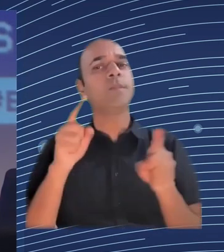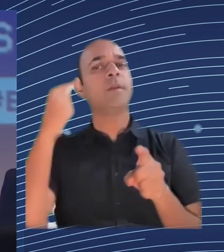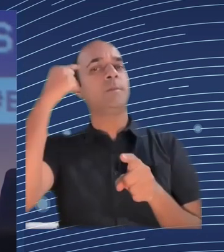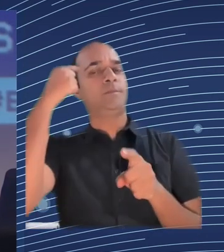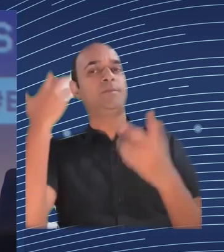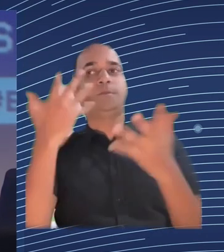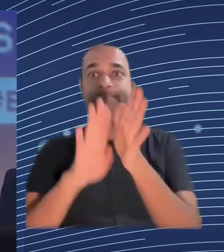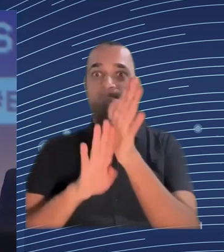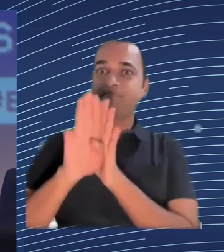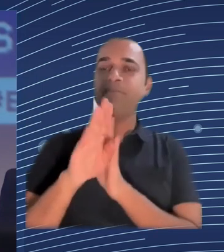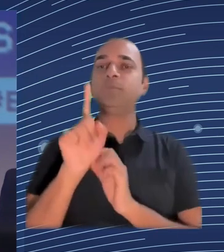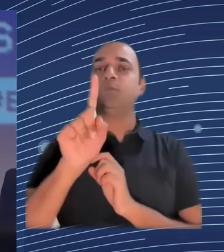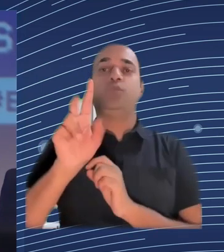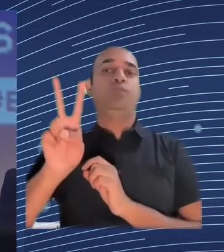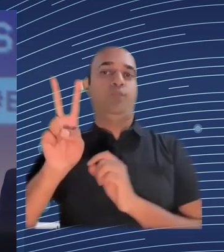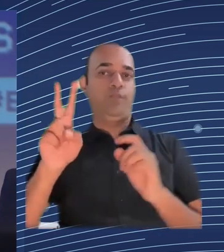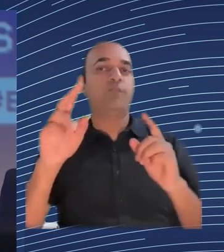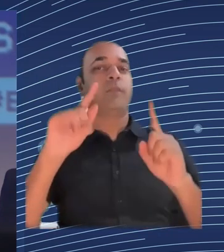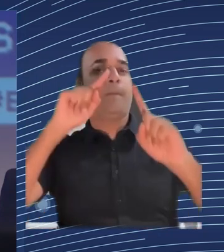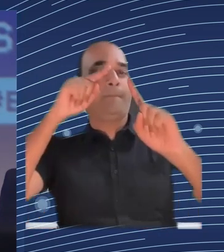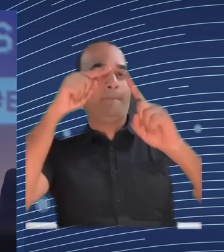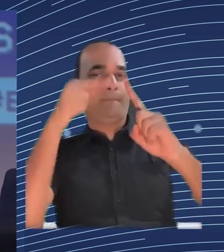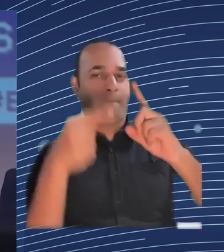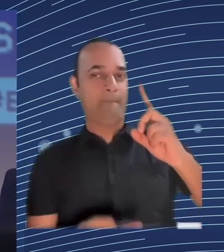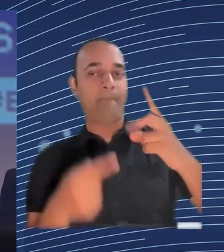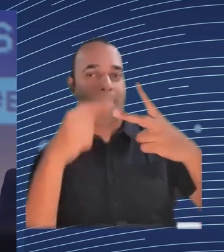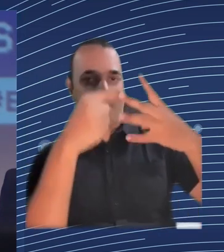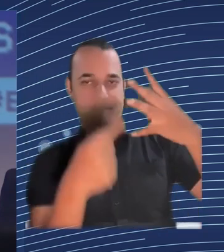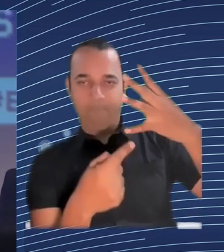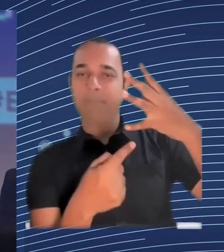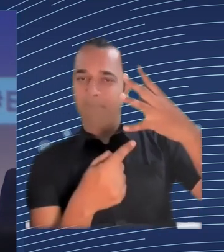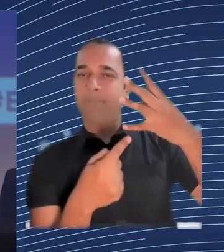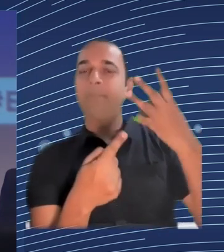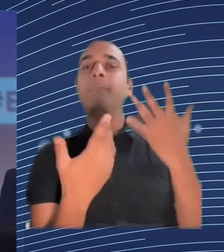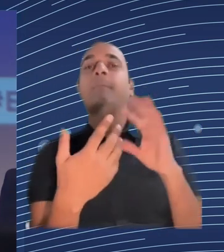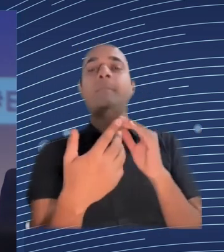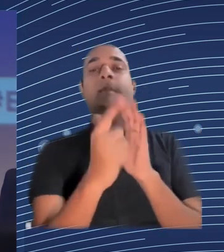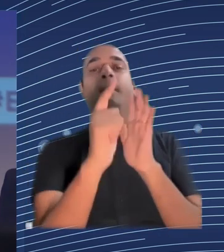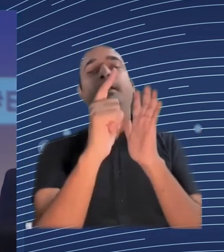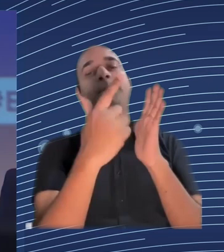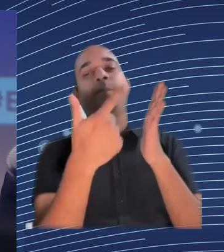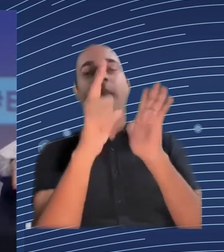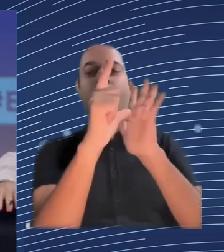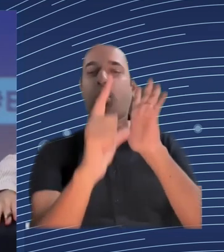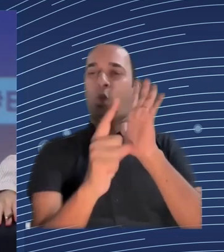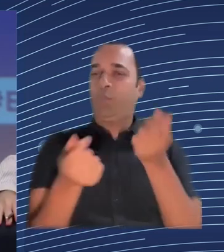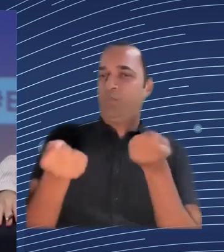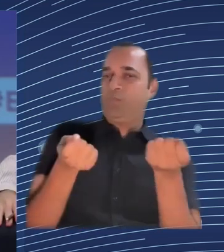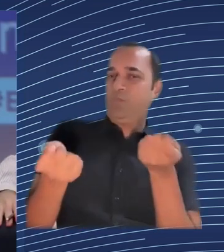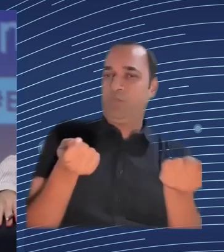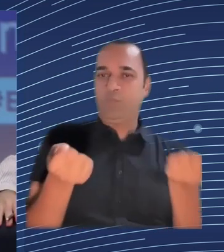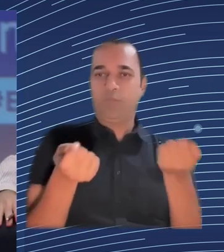I can't tell everything about twelve points and as I know now as I know maybe